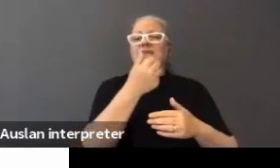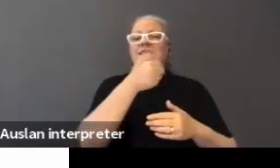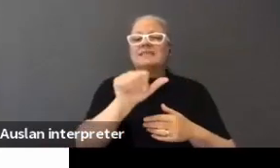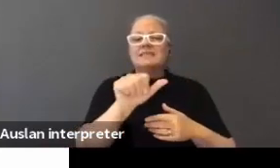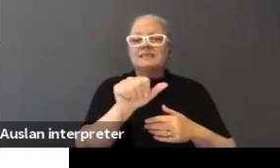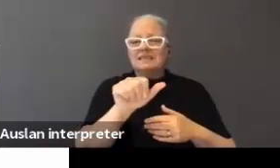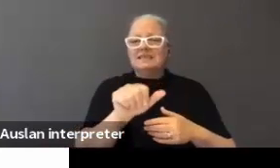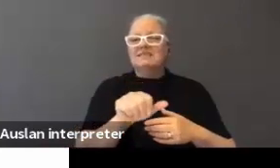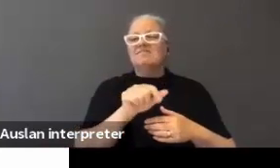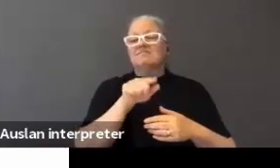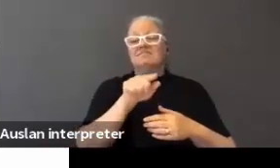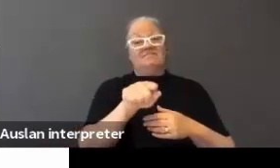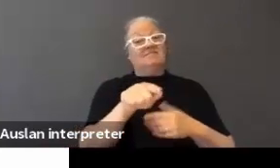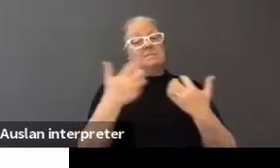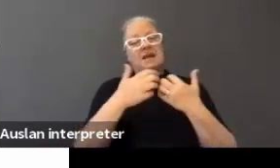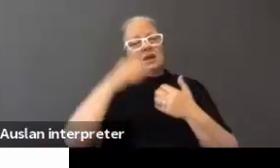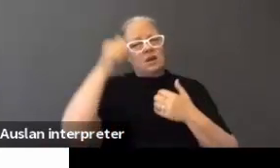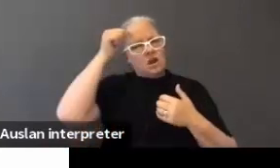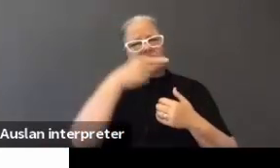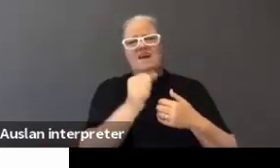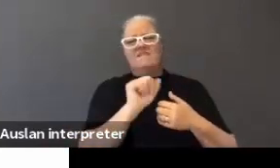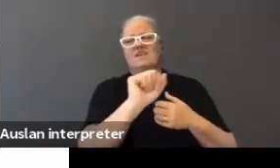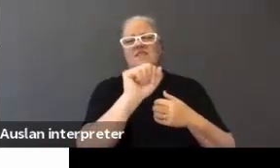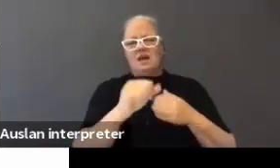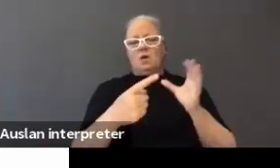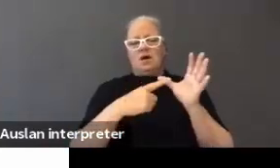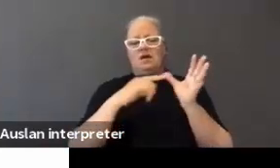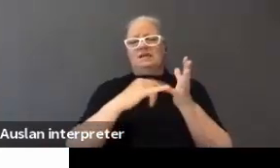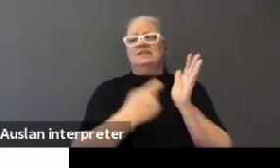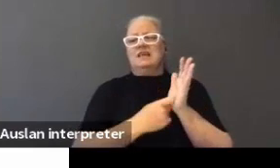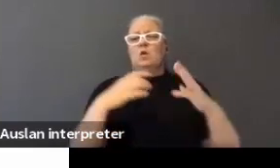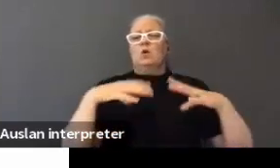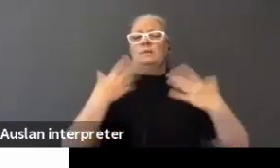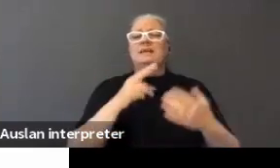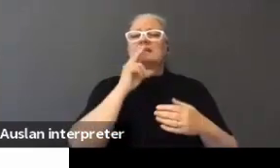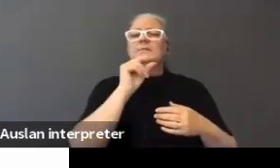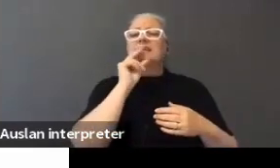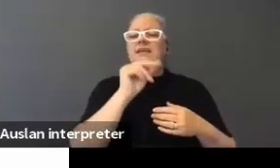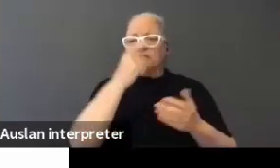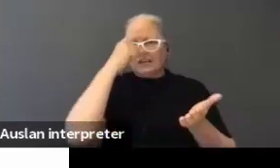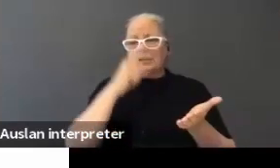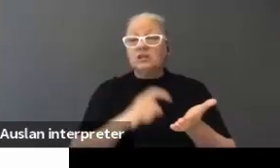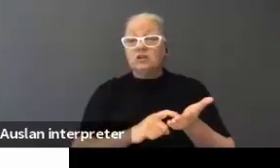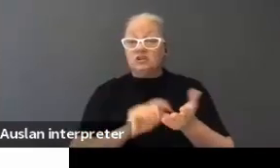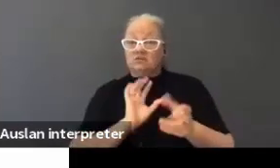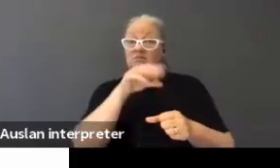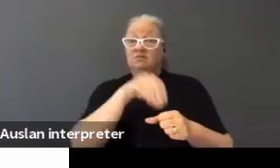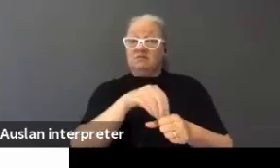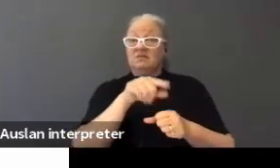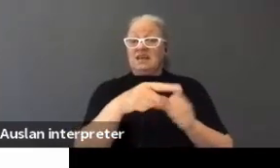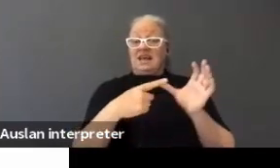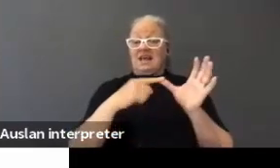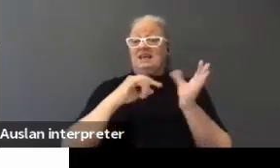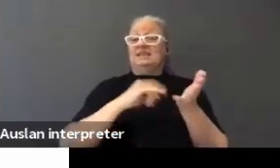familiar with. They now have an ASR, automatic speech recognition feature. Okay? The ASR